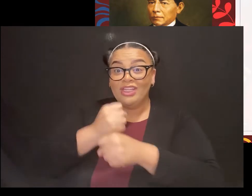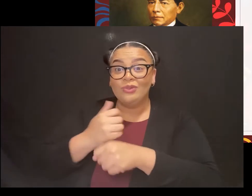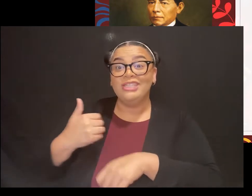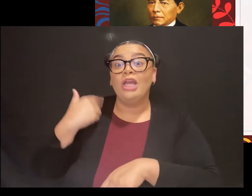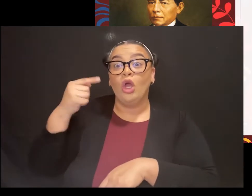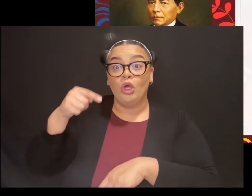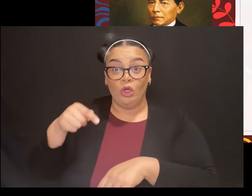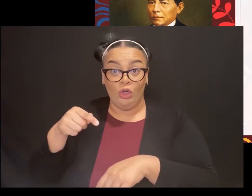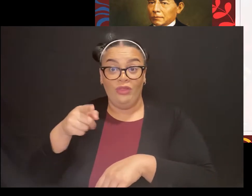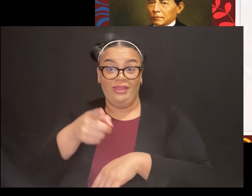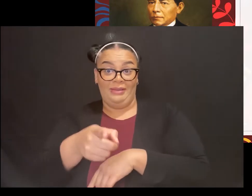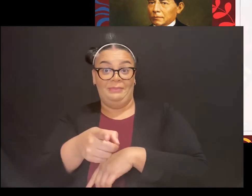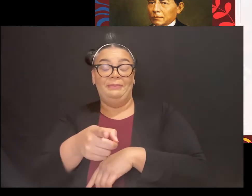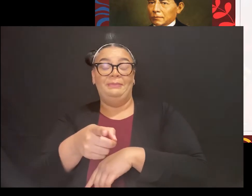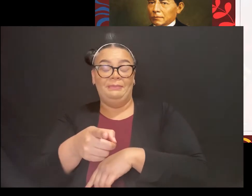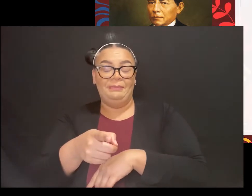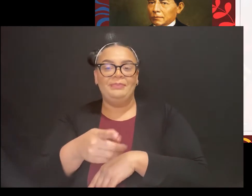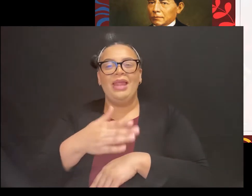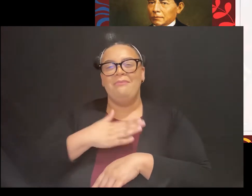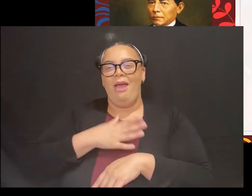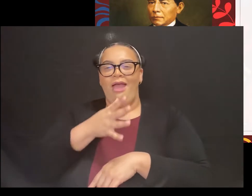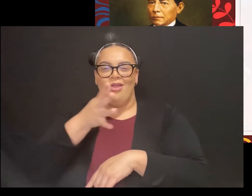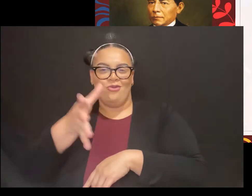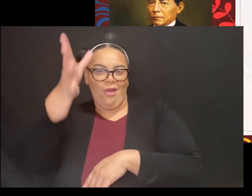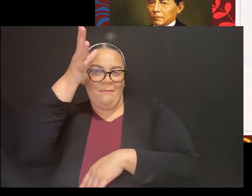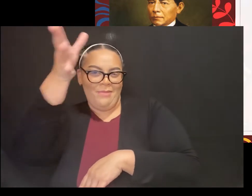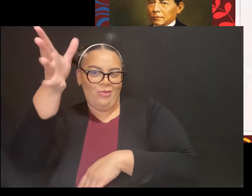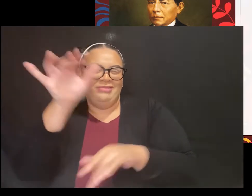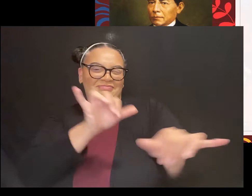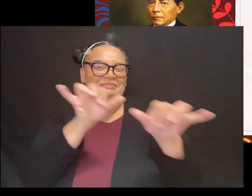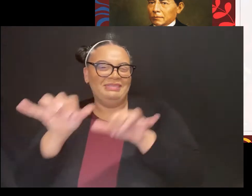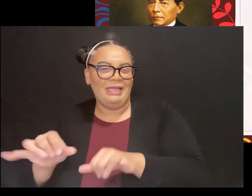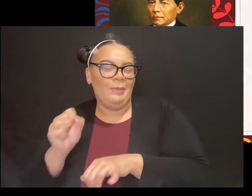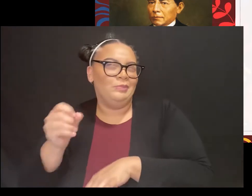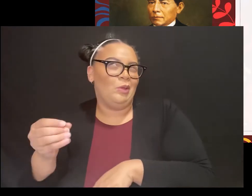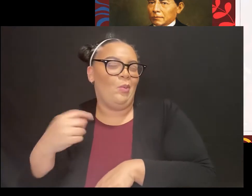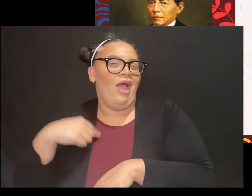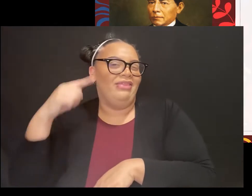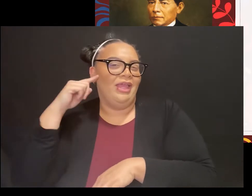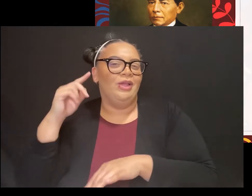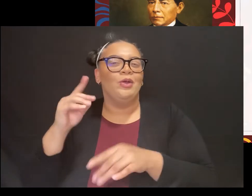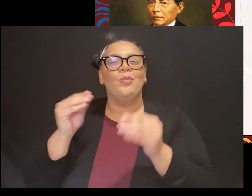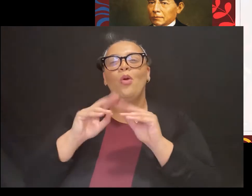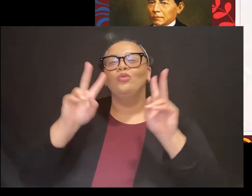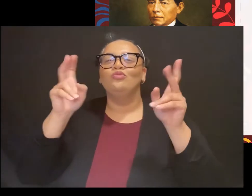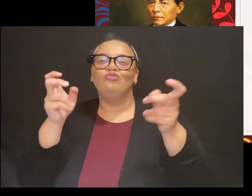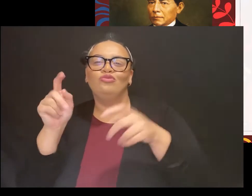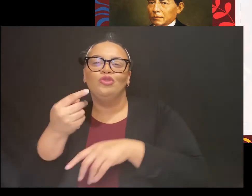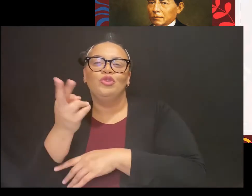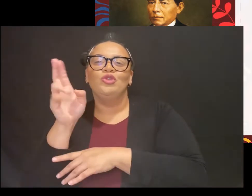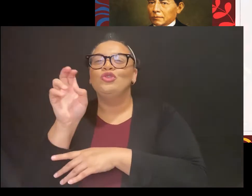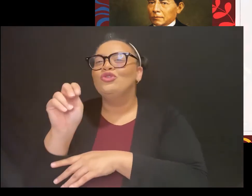that was that was a thing back then. He died in 1872 at age 66.